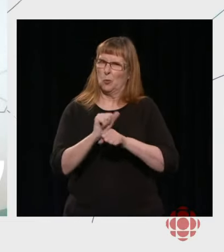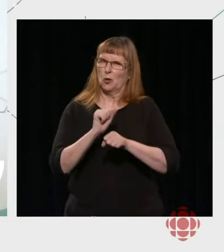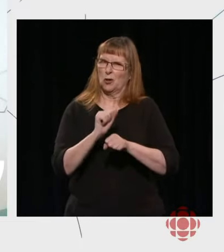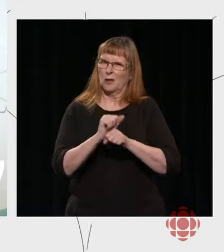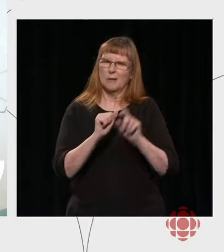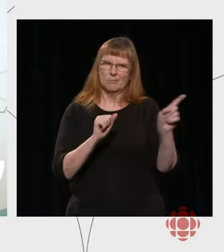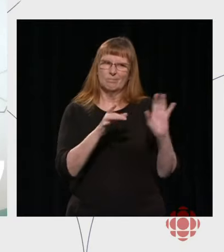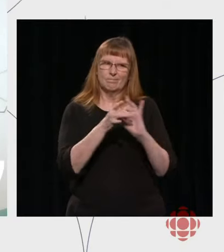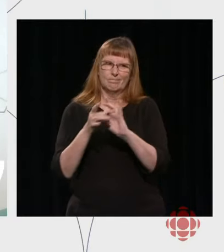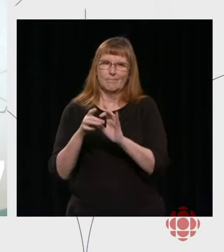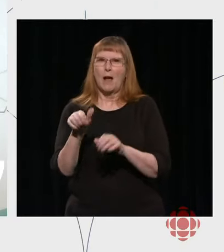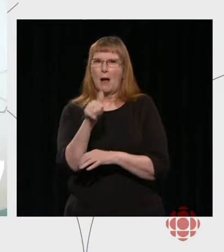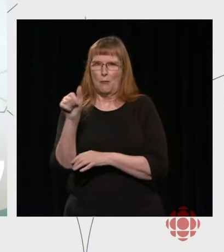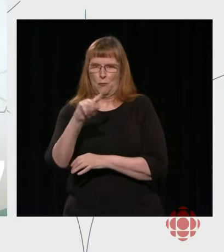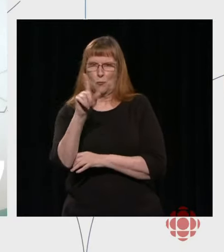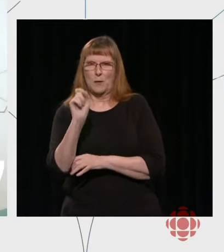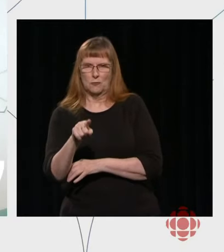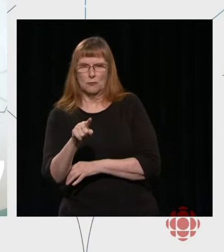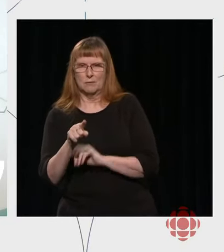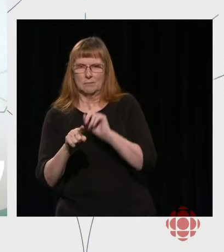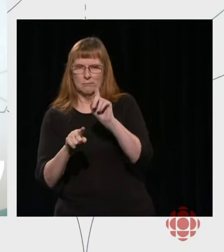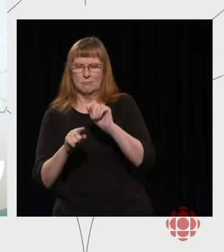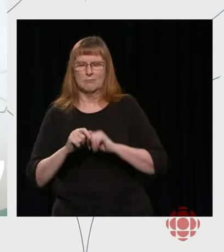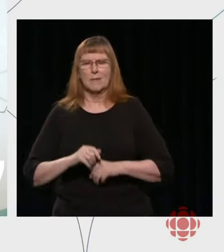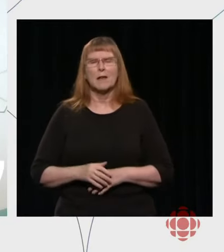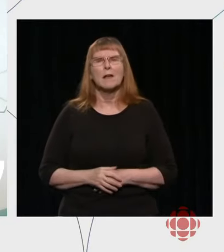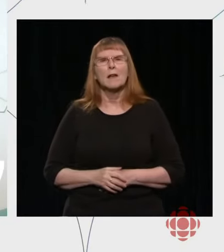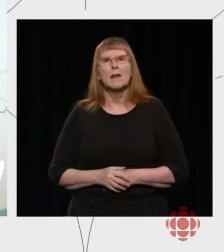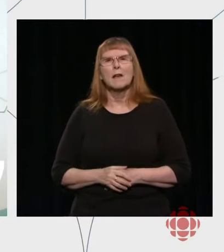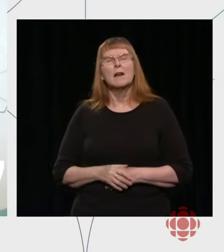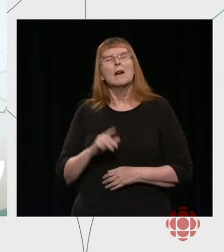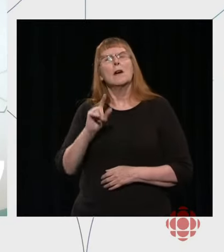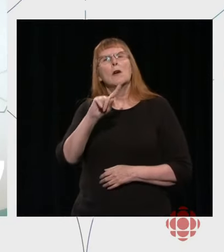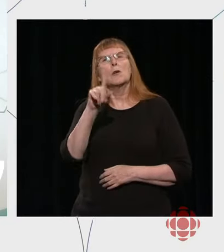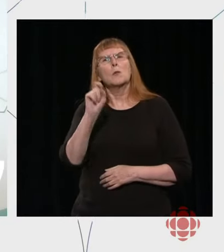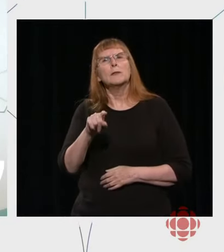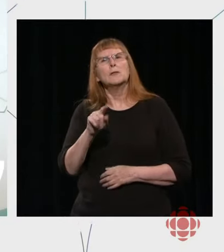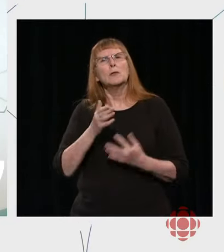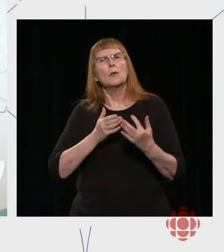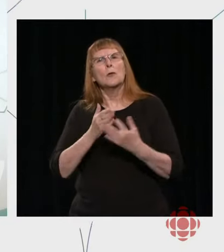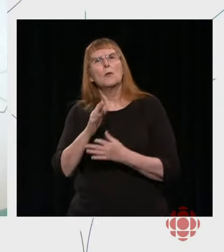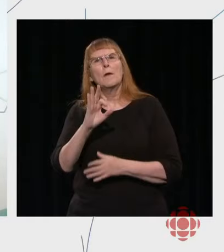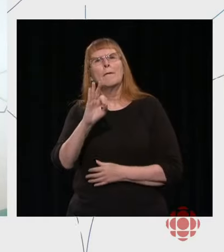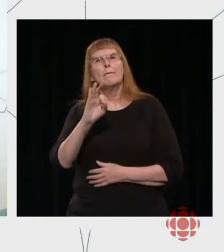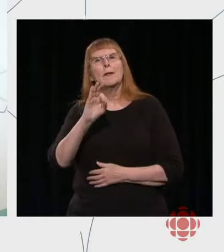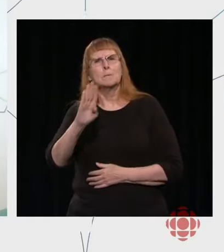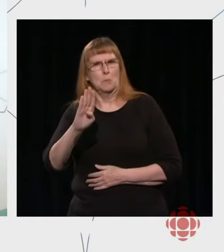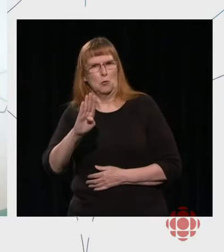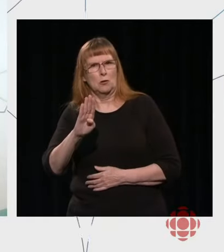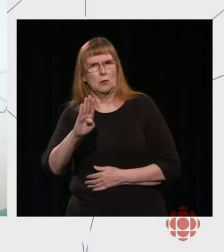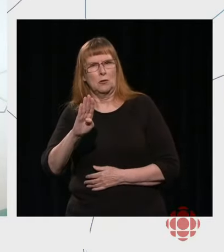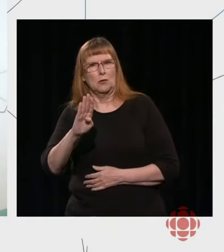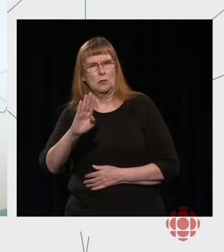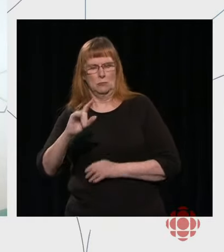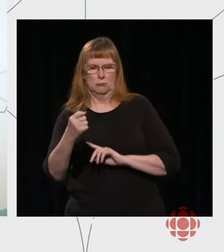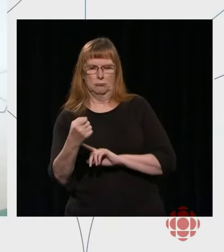next question sent to us by Facebook or through Facebook, rather,